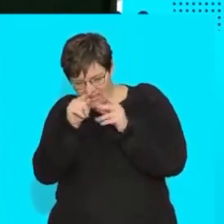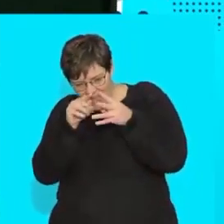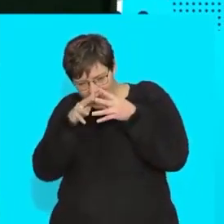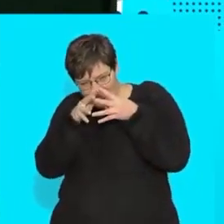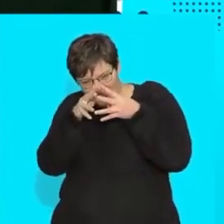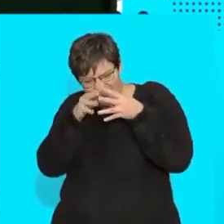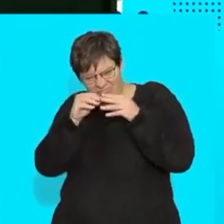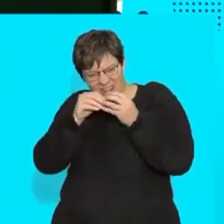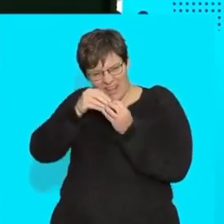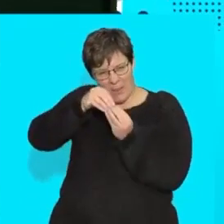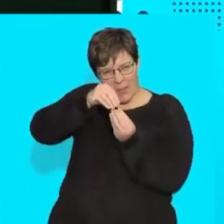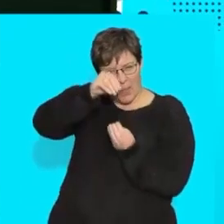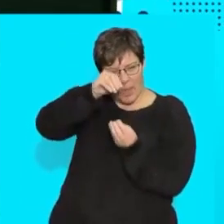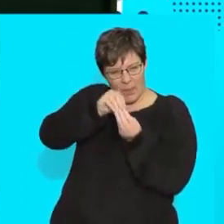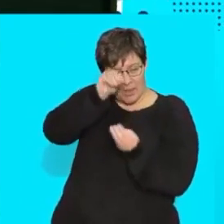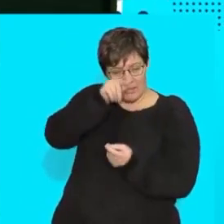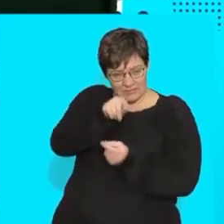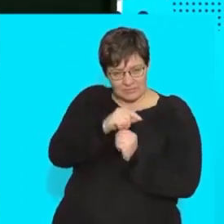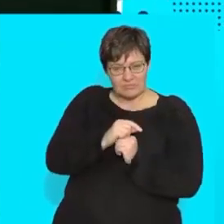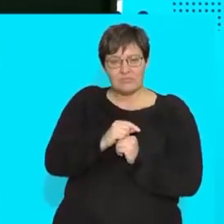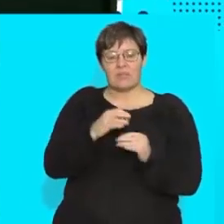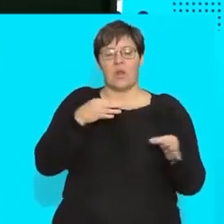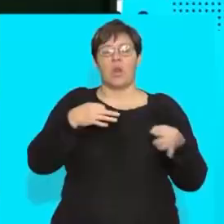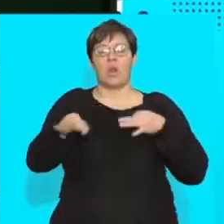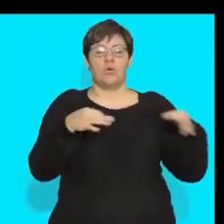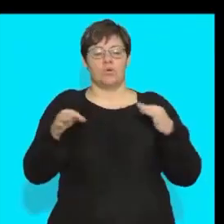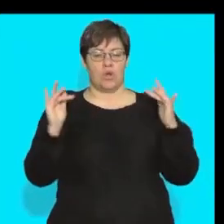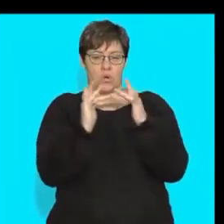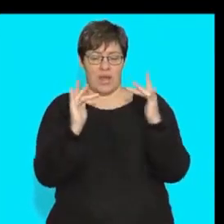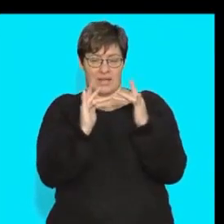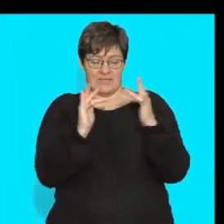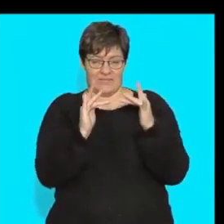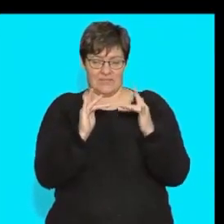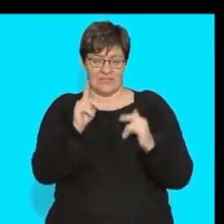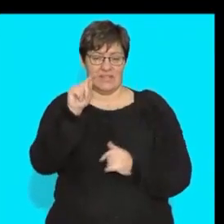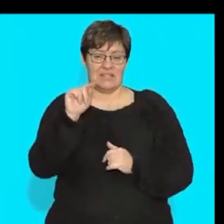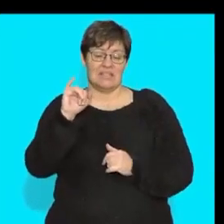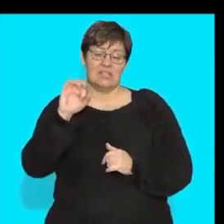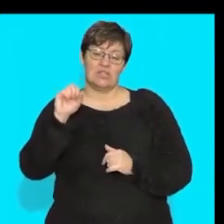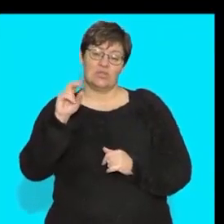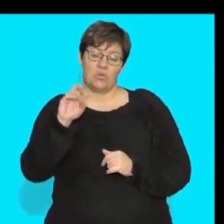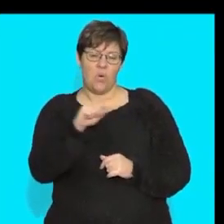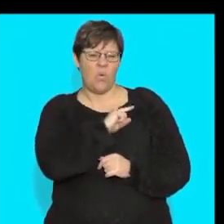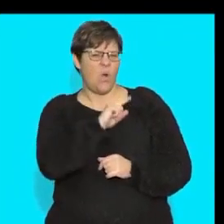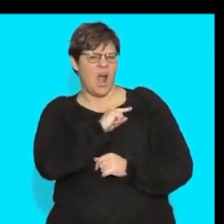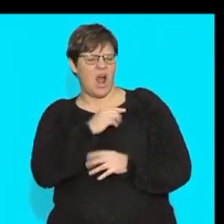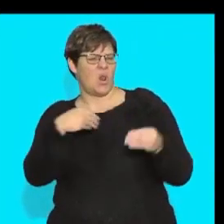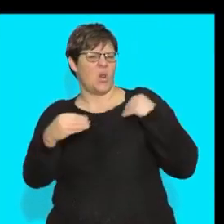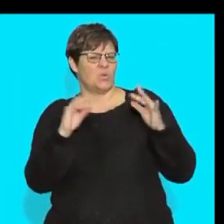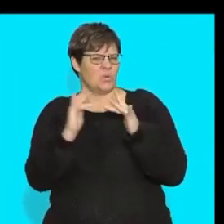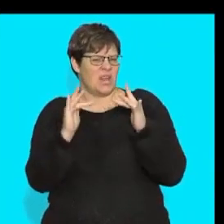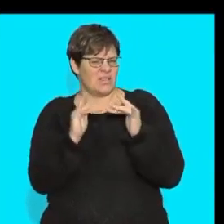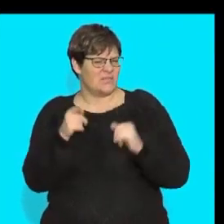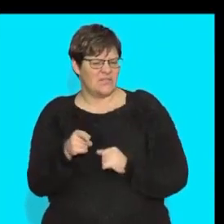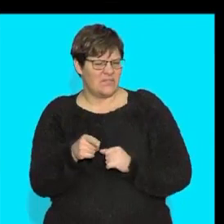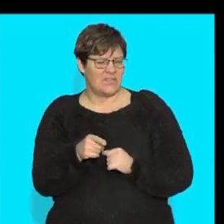underneath there and we call this loose connective tissue and the reason why it's called loose connective tissue is that it's